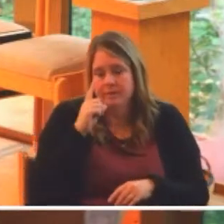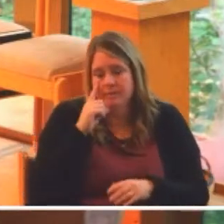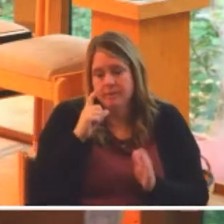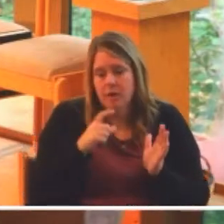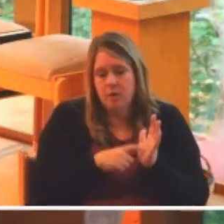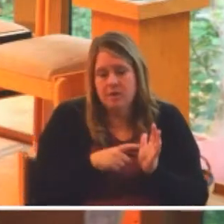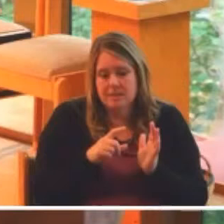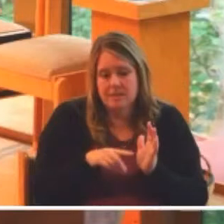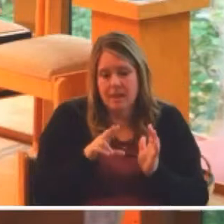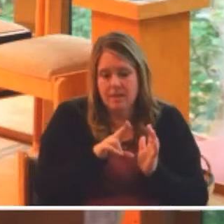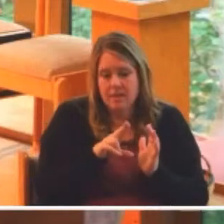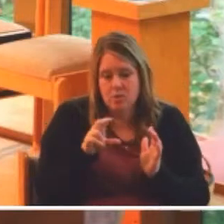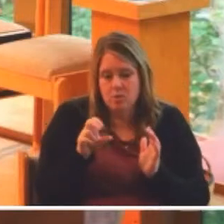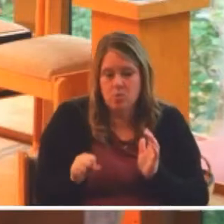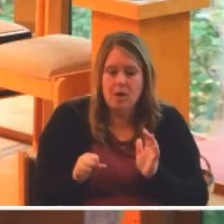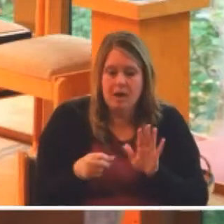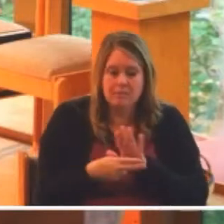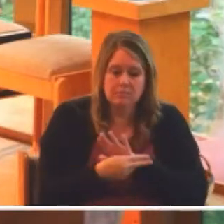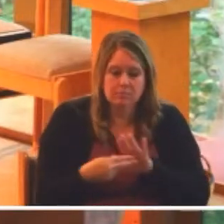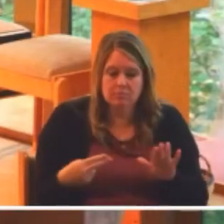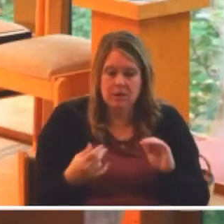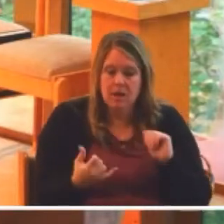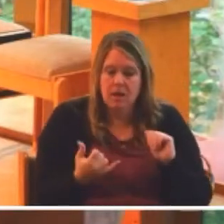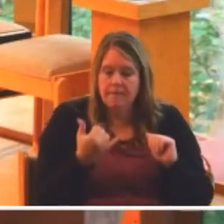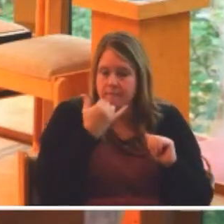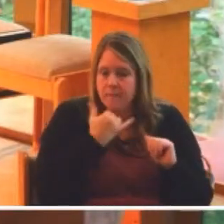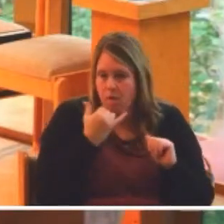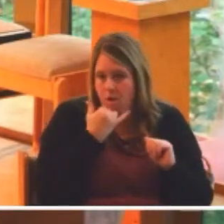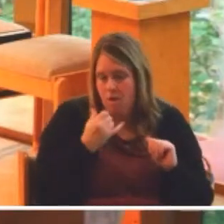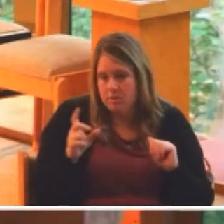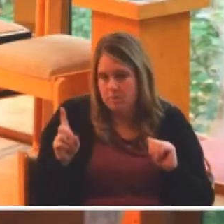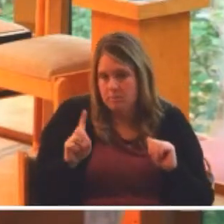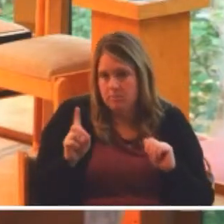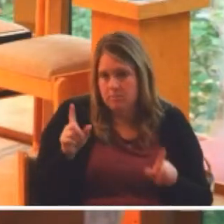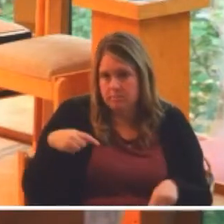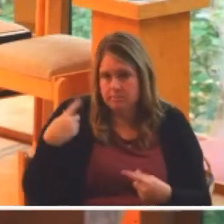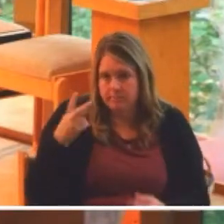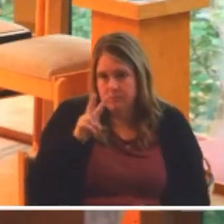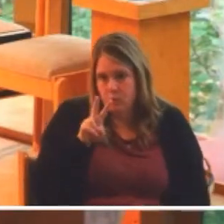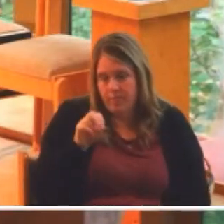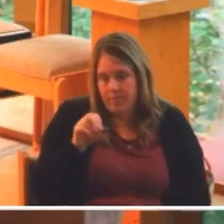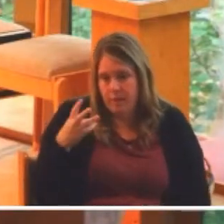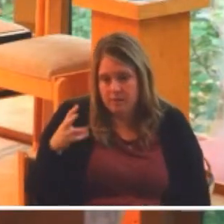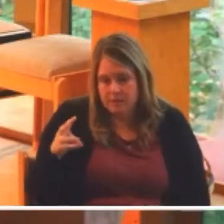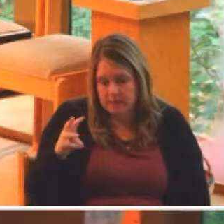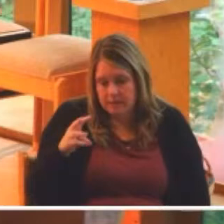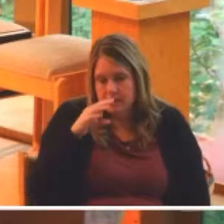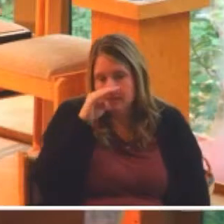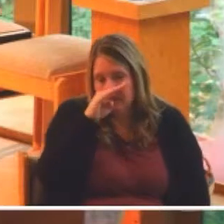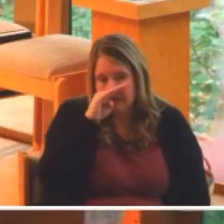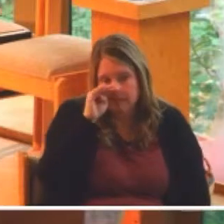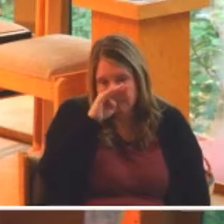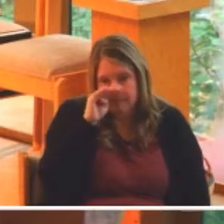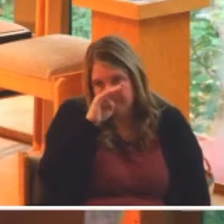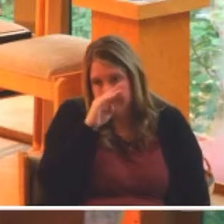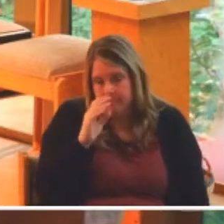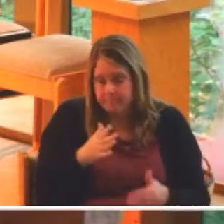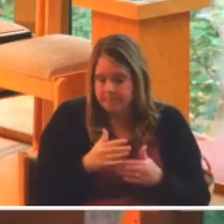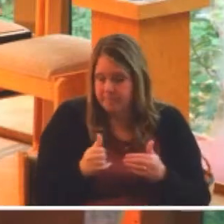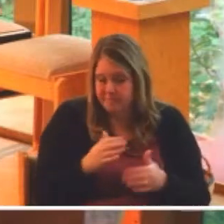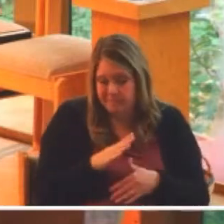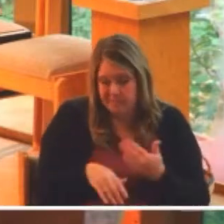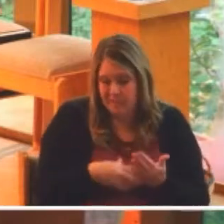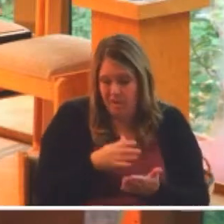democracy. That's been the case since 2016. But almost all that is due to our political culture.